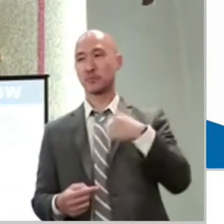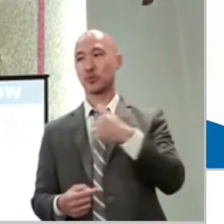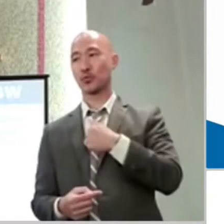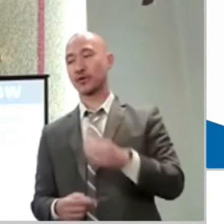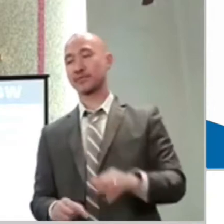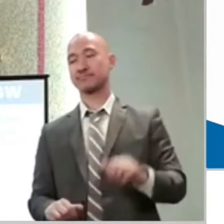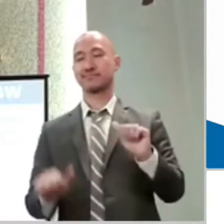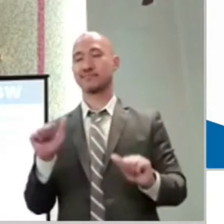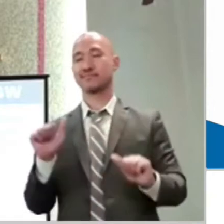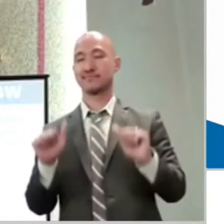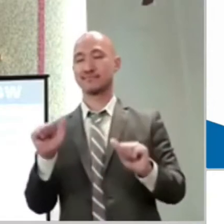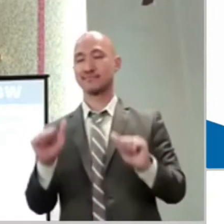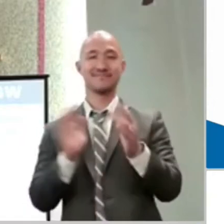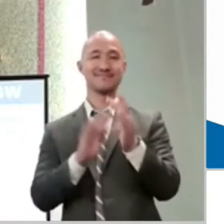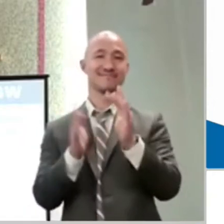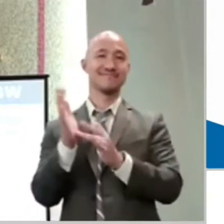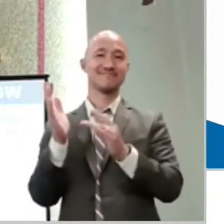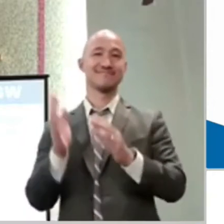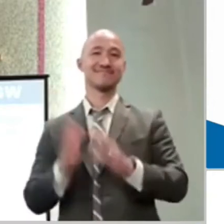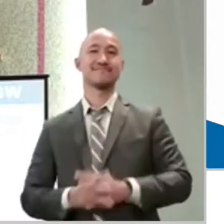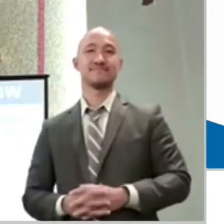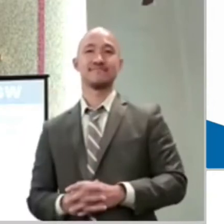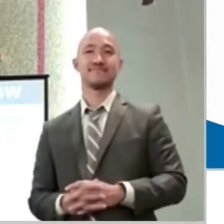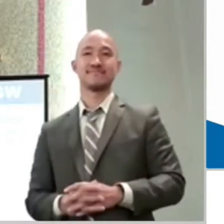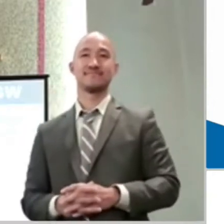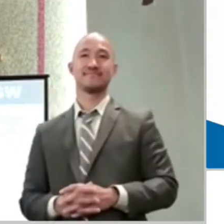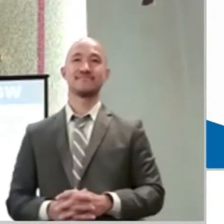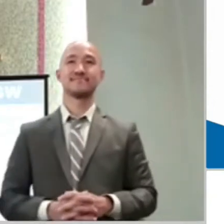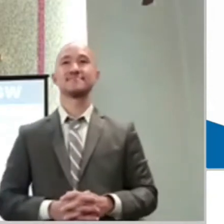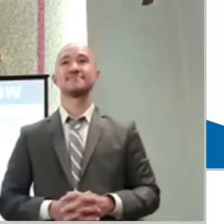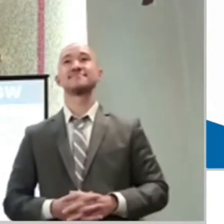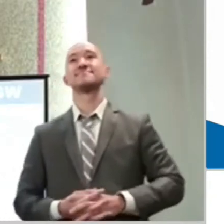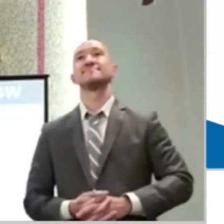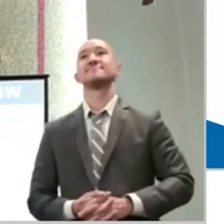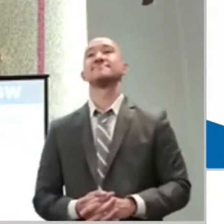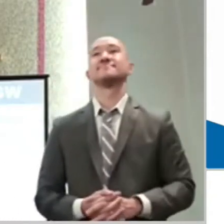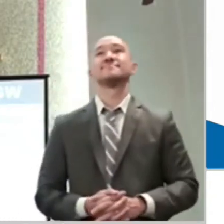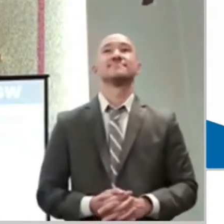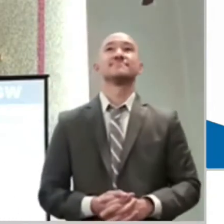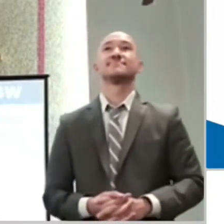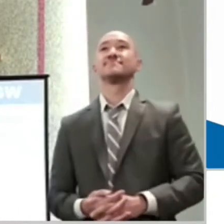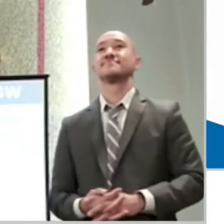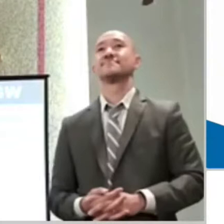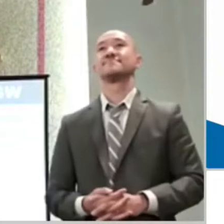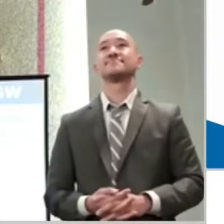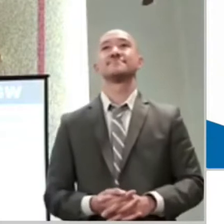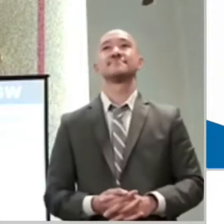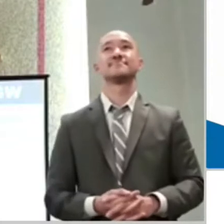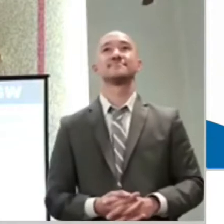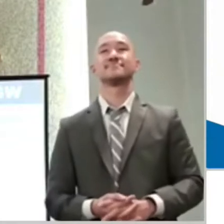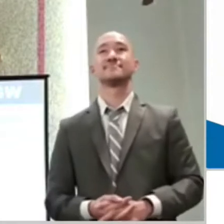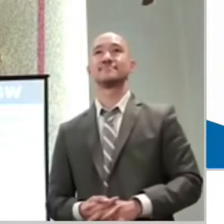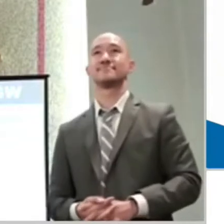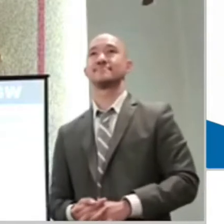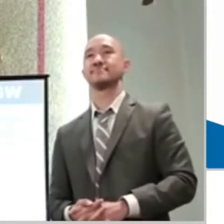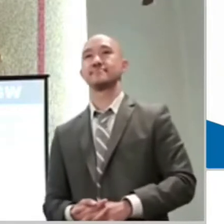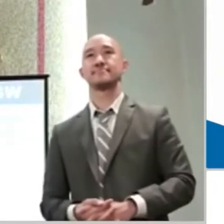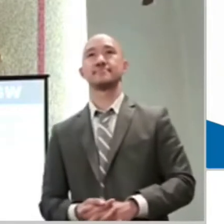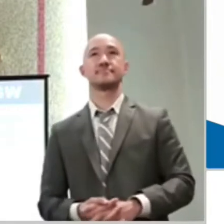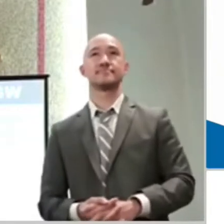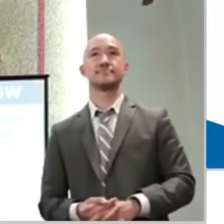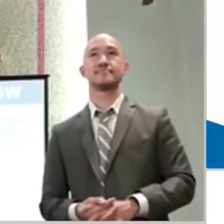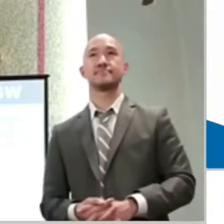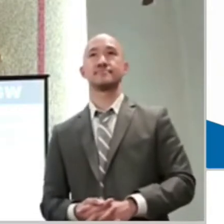see this contrast always. The evil spirits recognize right away who Jesus is.